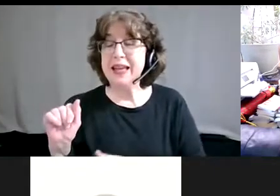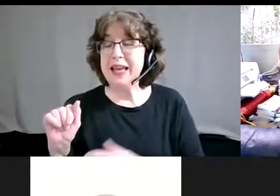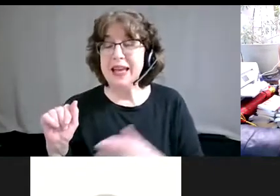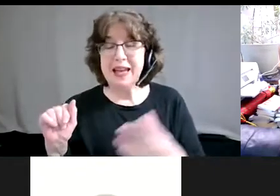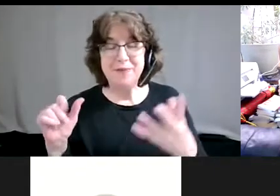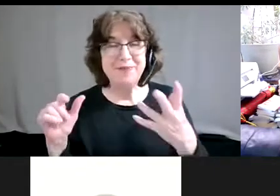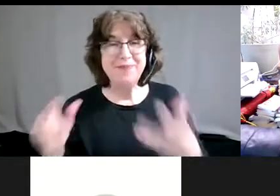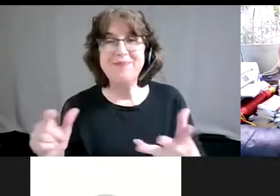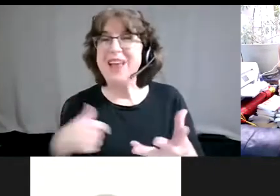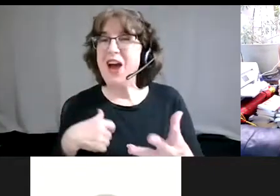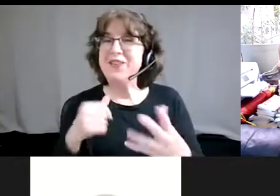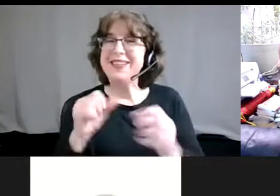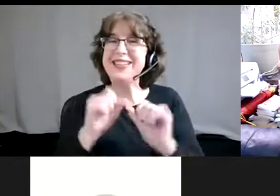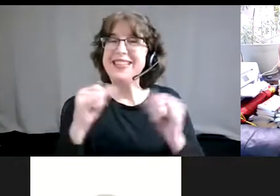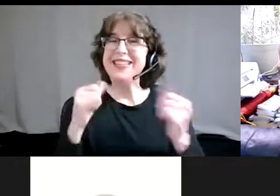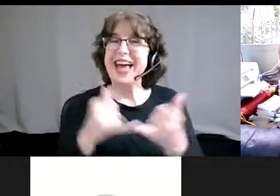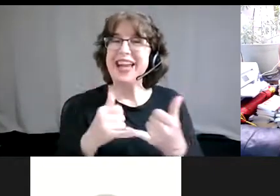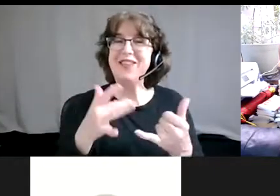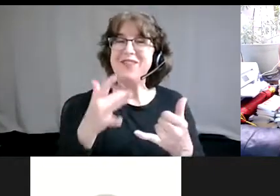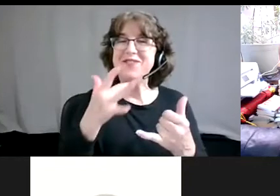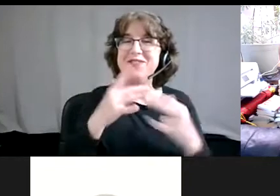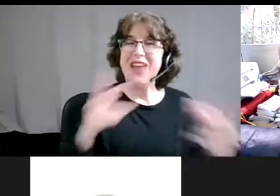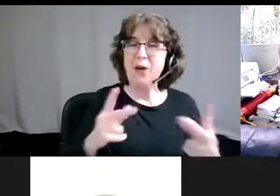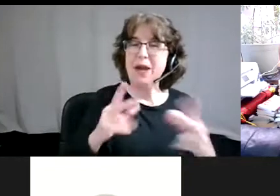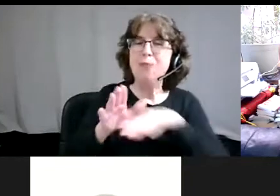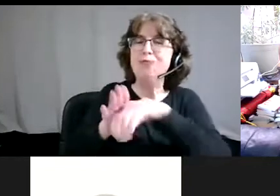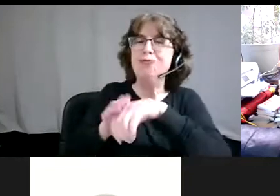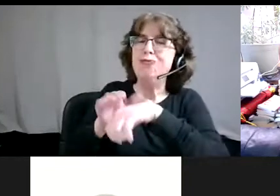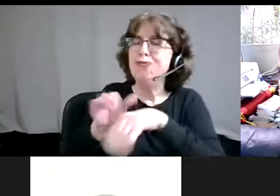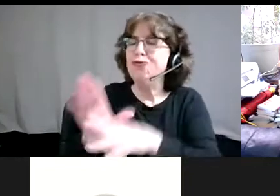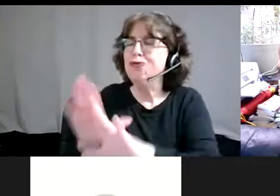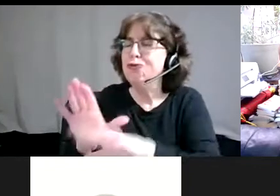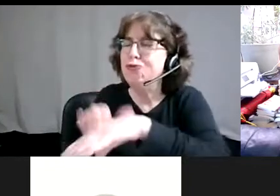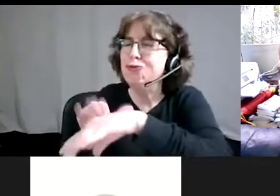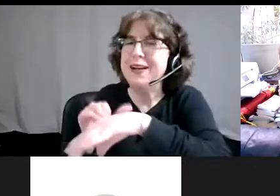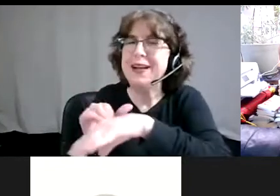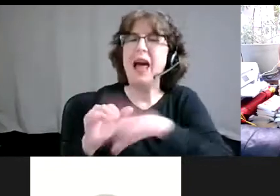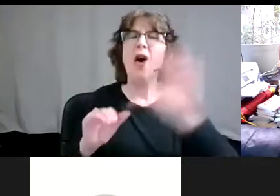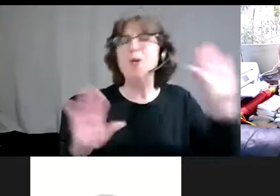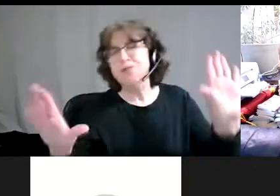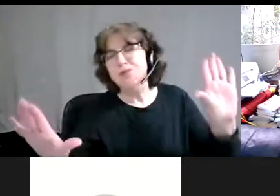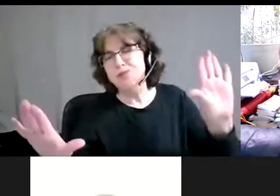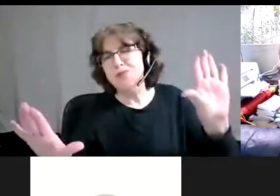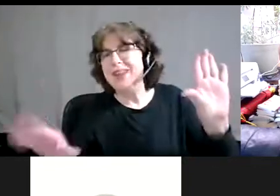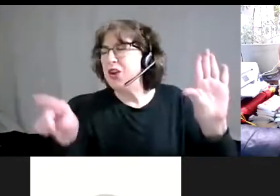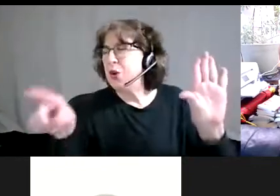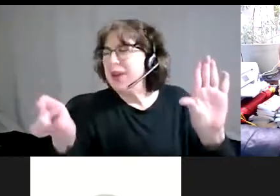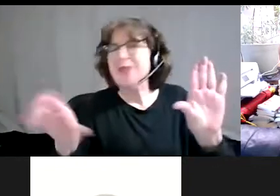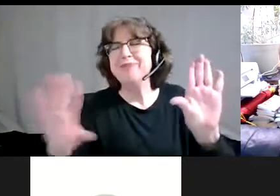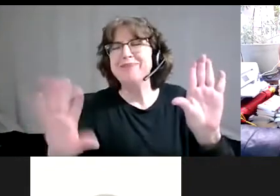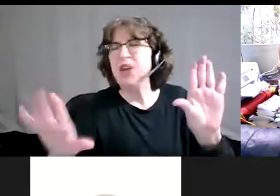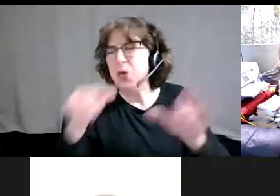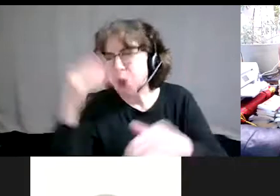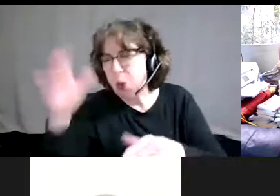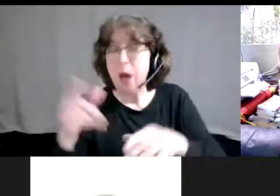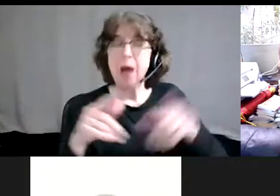very paternalistic. The idea that some other persons, especially a professional, knows better what you need for your mind and for your body